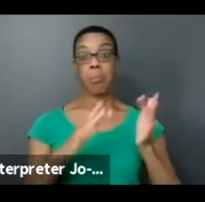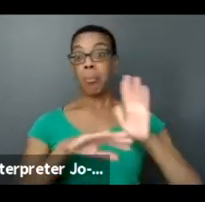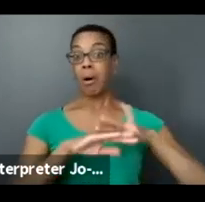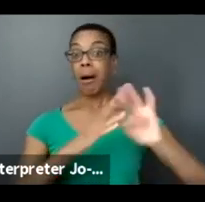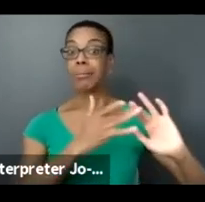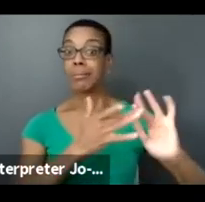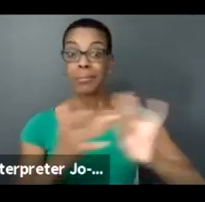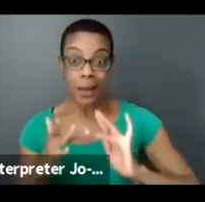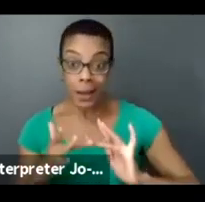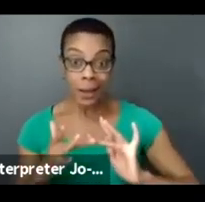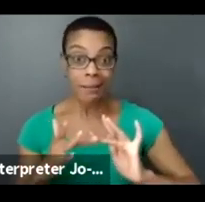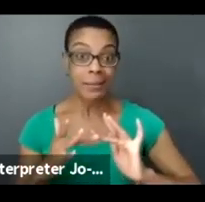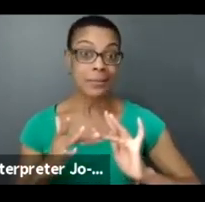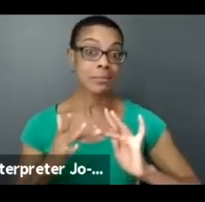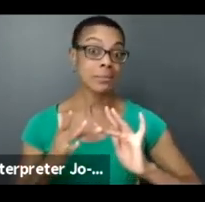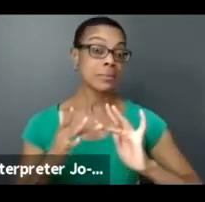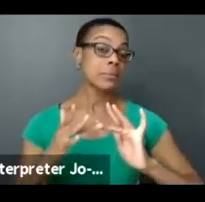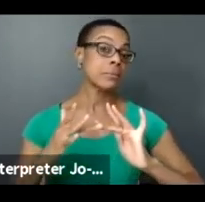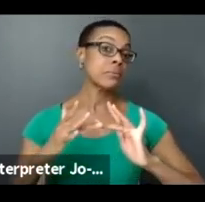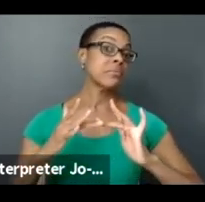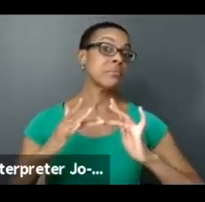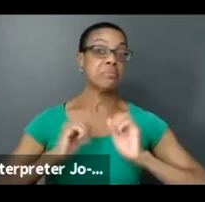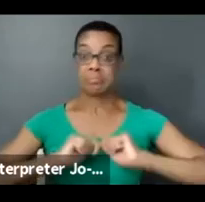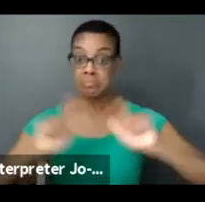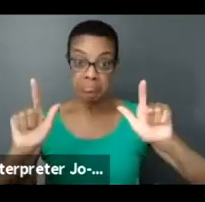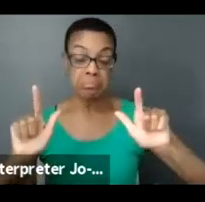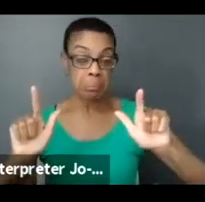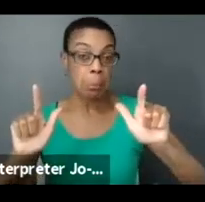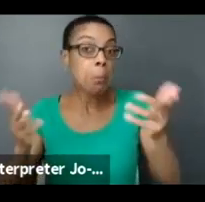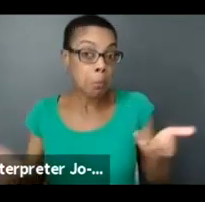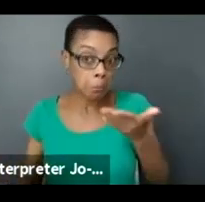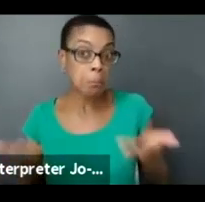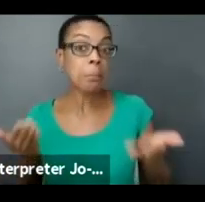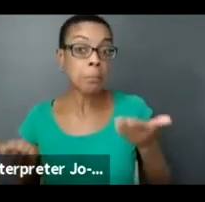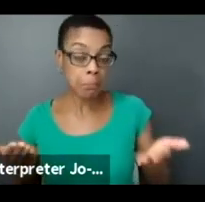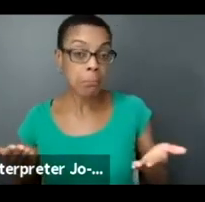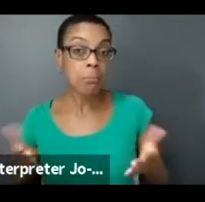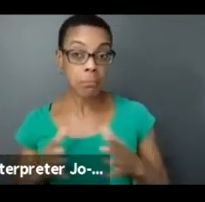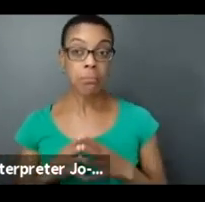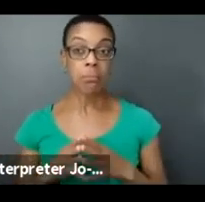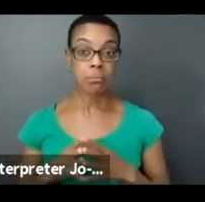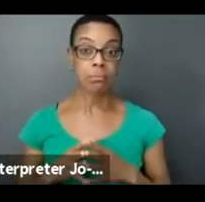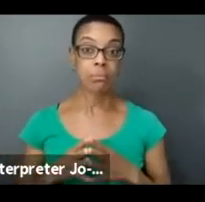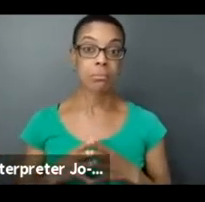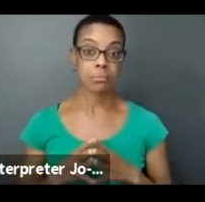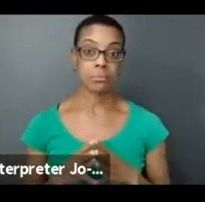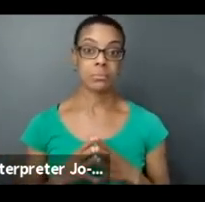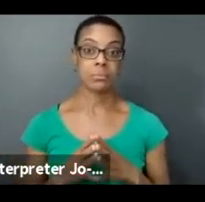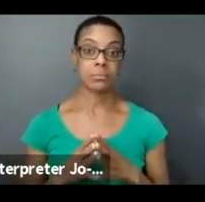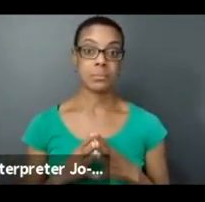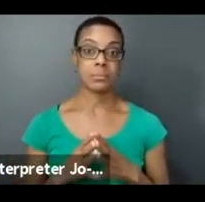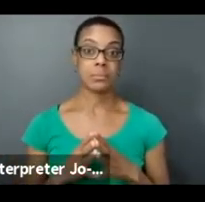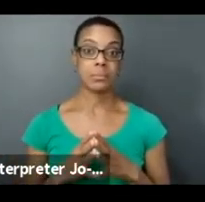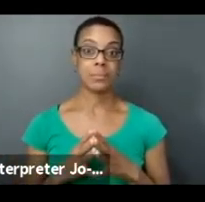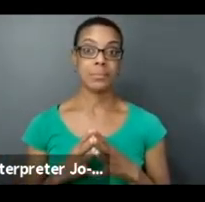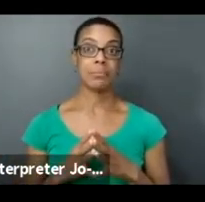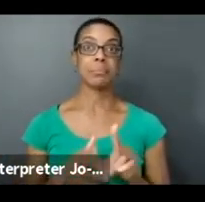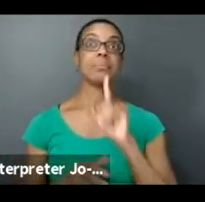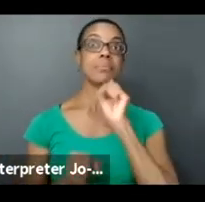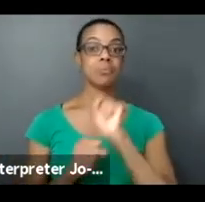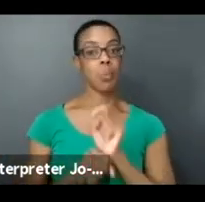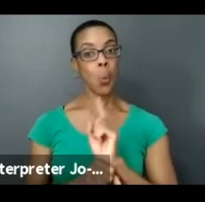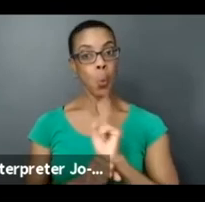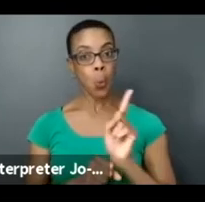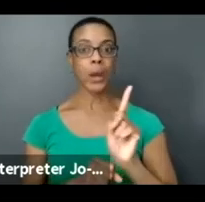of it, and that that's a different story. But yeah, in terms of where you plan to,